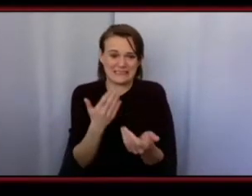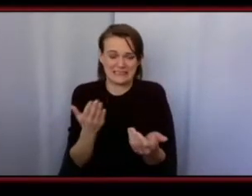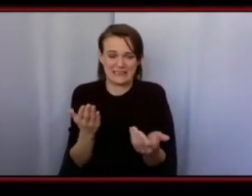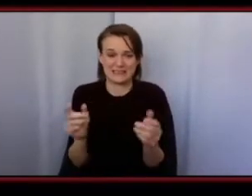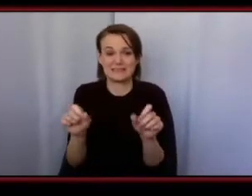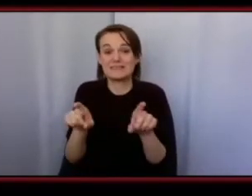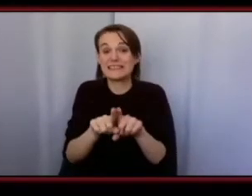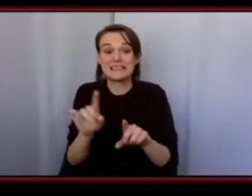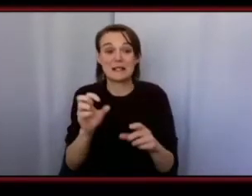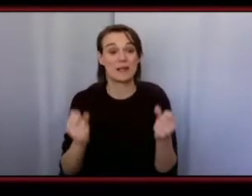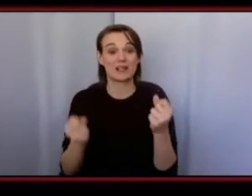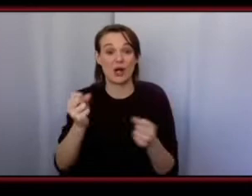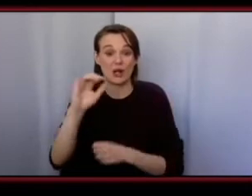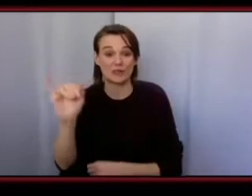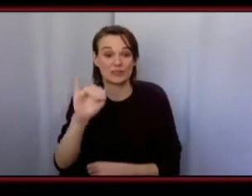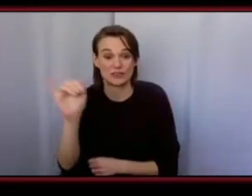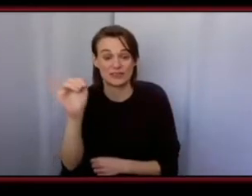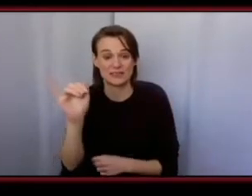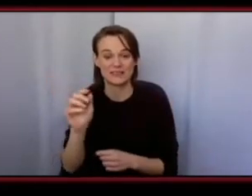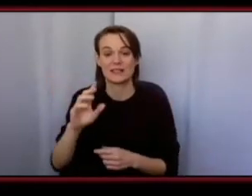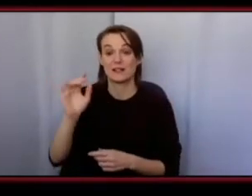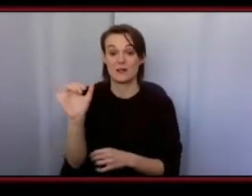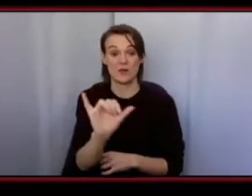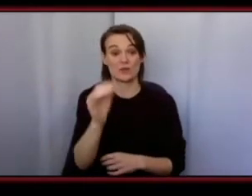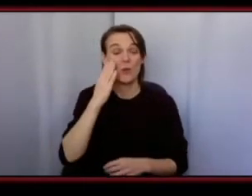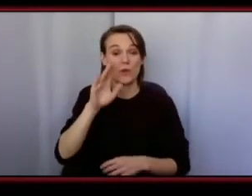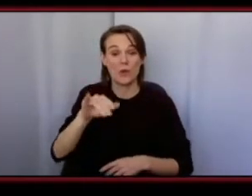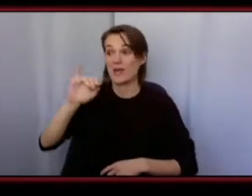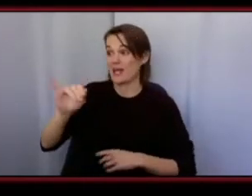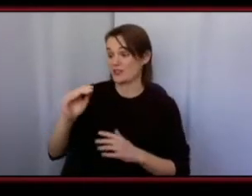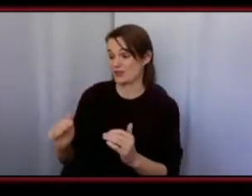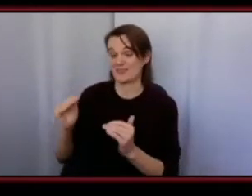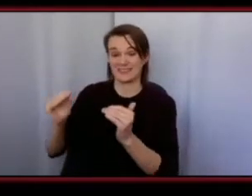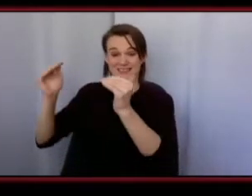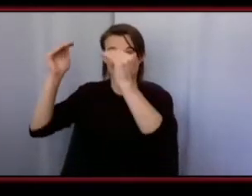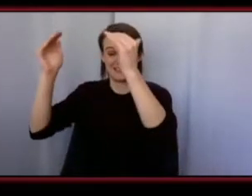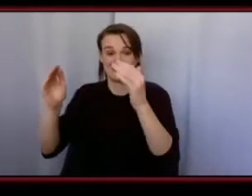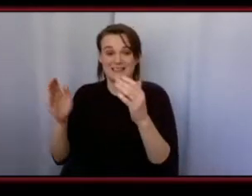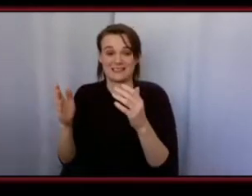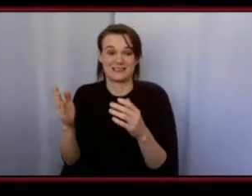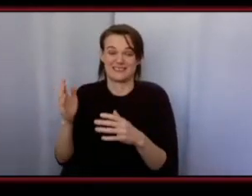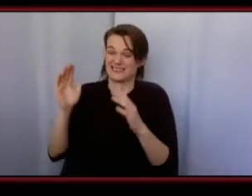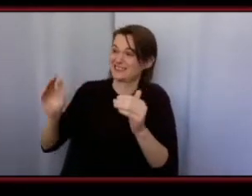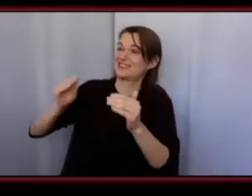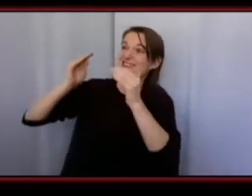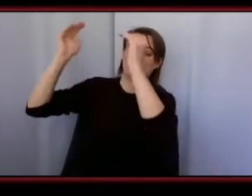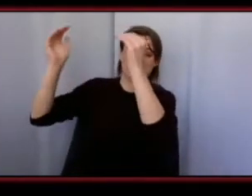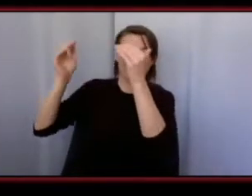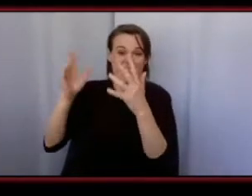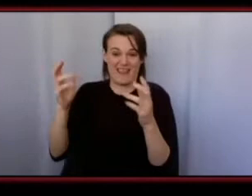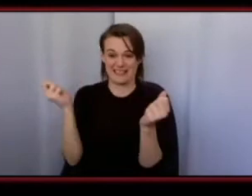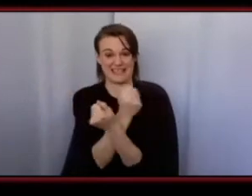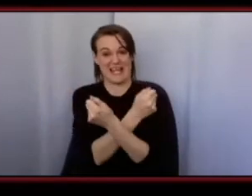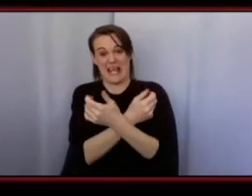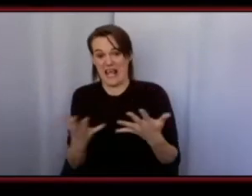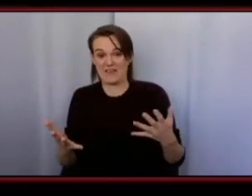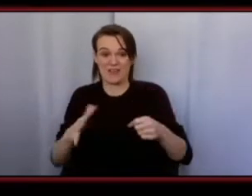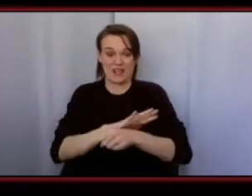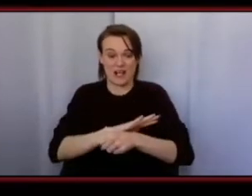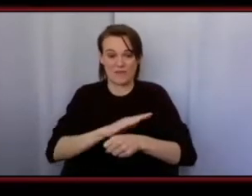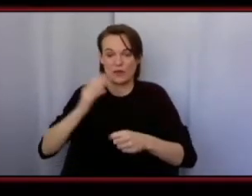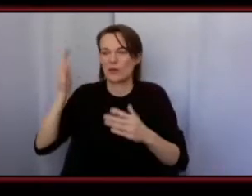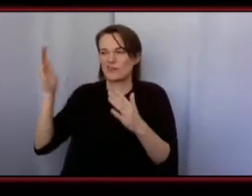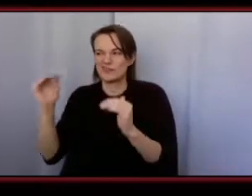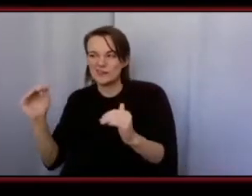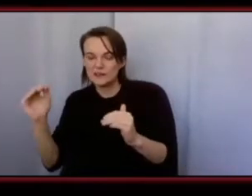and there's different levels of insurance so you can get insurance that covers everything you can get insurance that covers stuff that's not on your property or